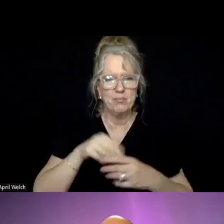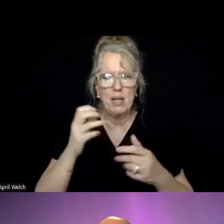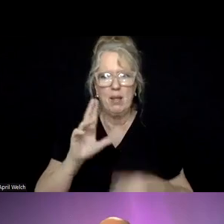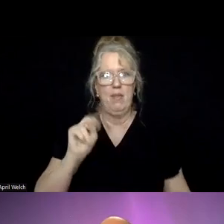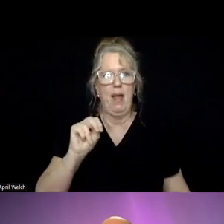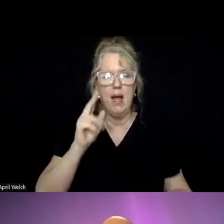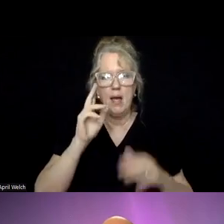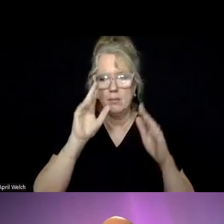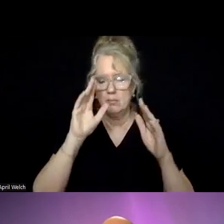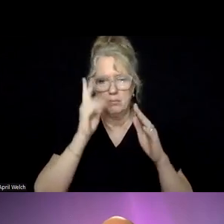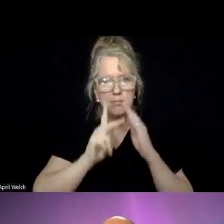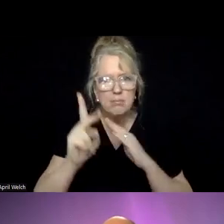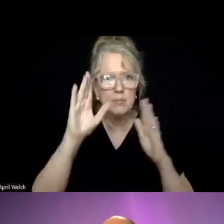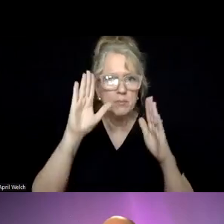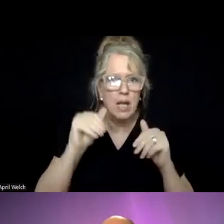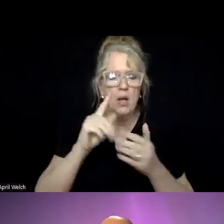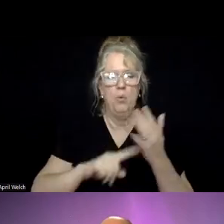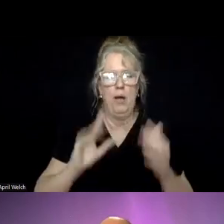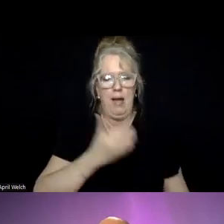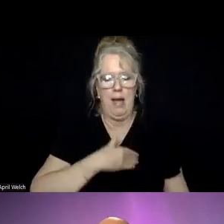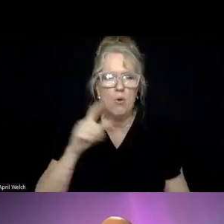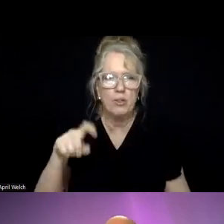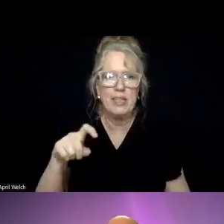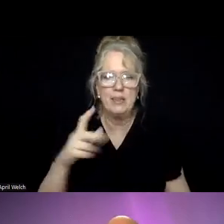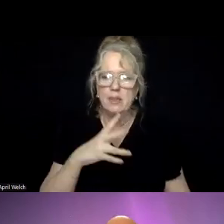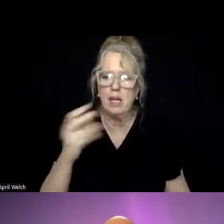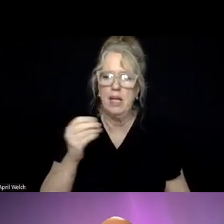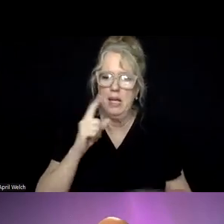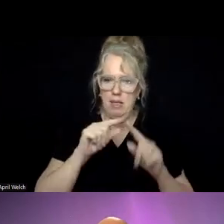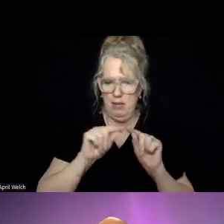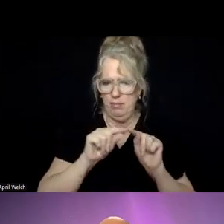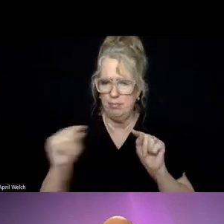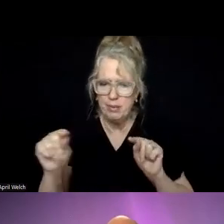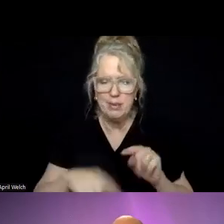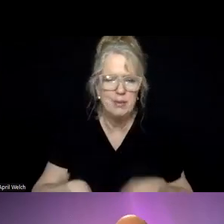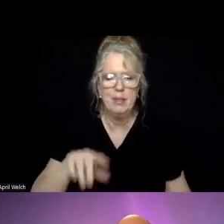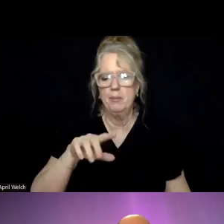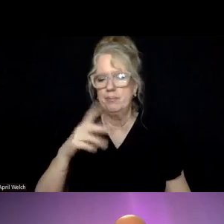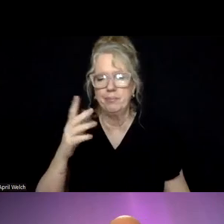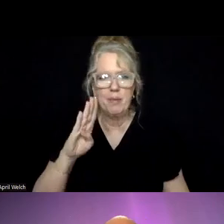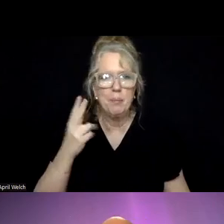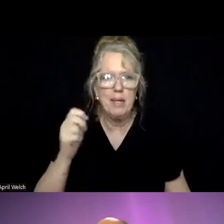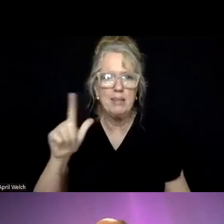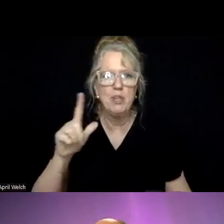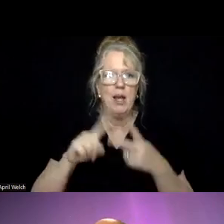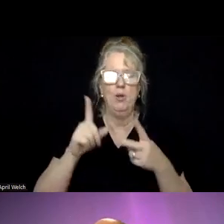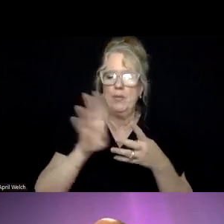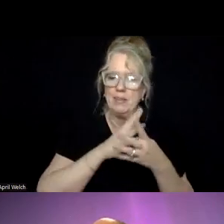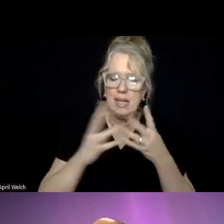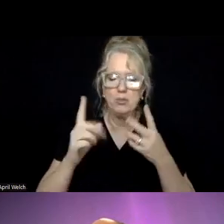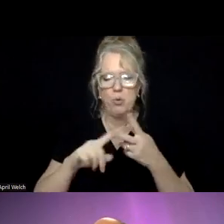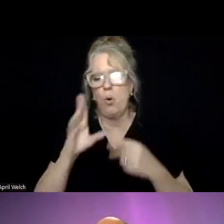of the needs that we serve. It's in taglines, like BHLs, a crisis has no schedule, or